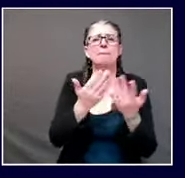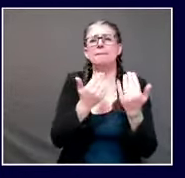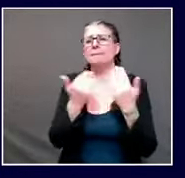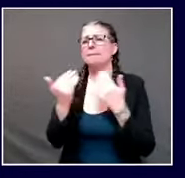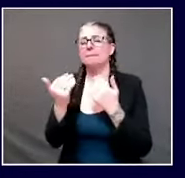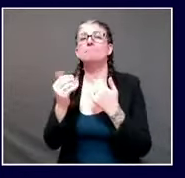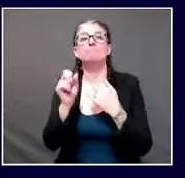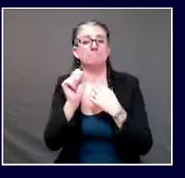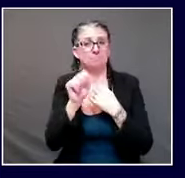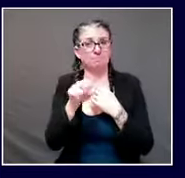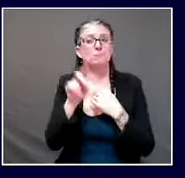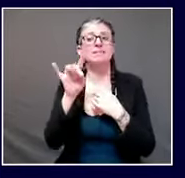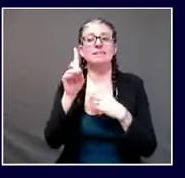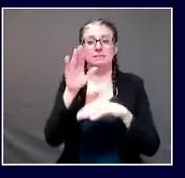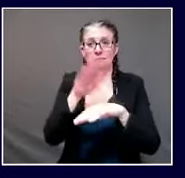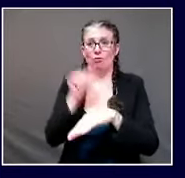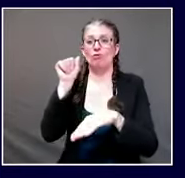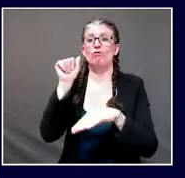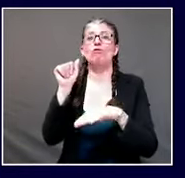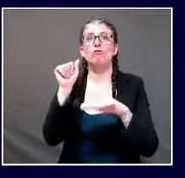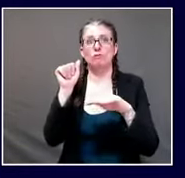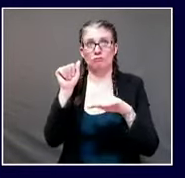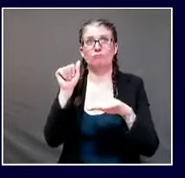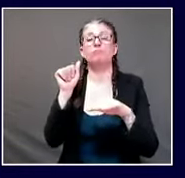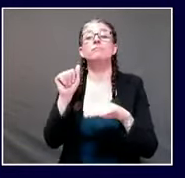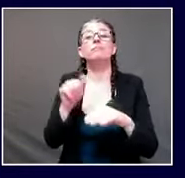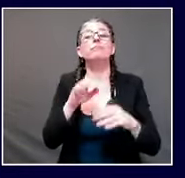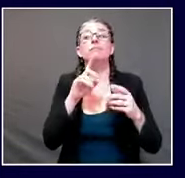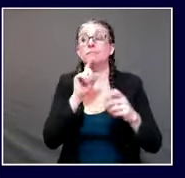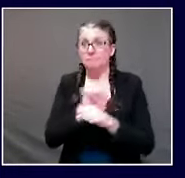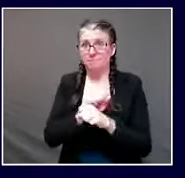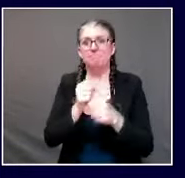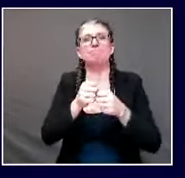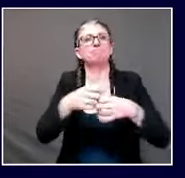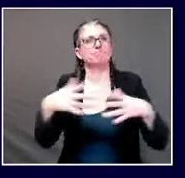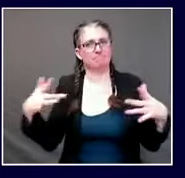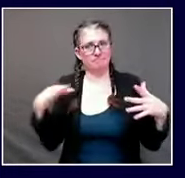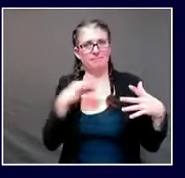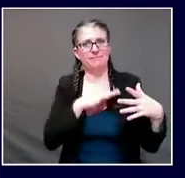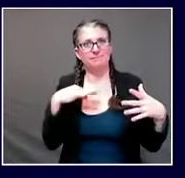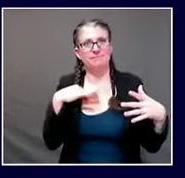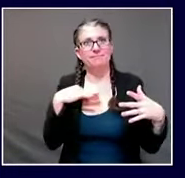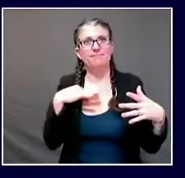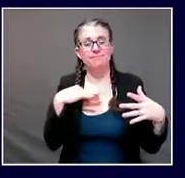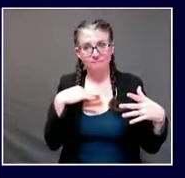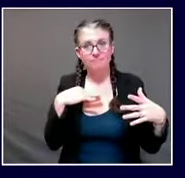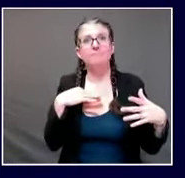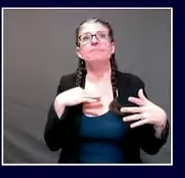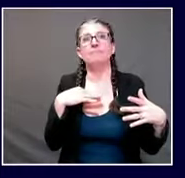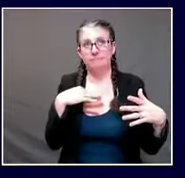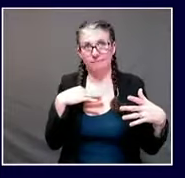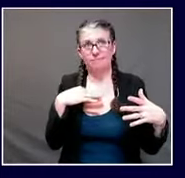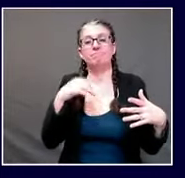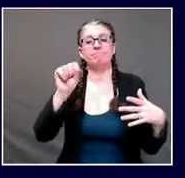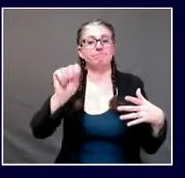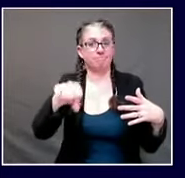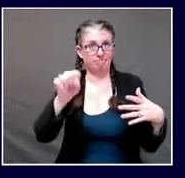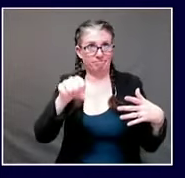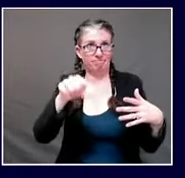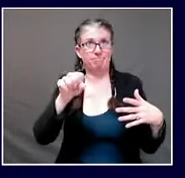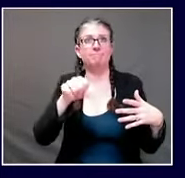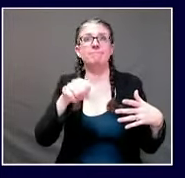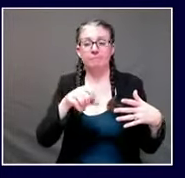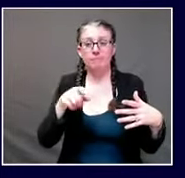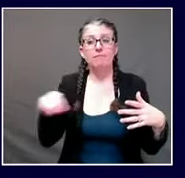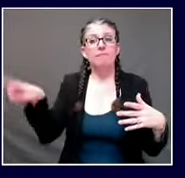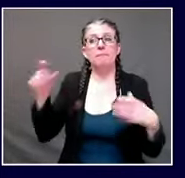heartwarming spike in the number of people who went to our main response website to sign up and say i want to help